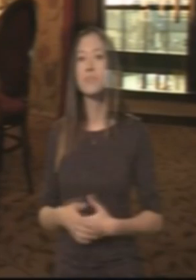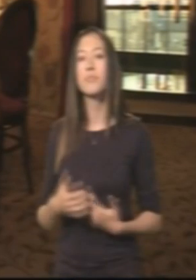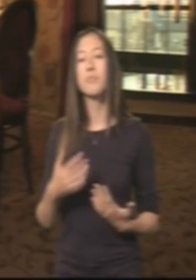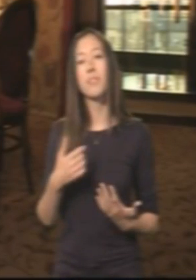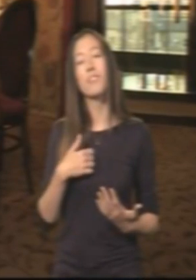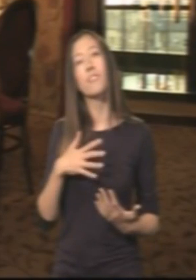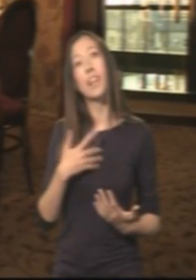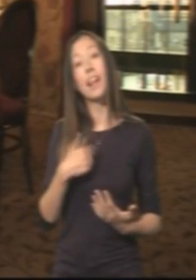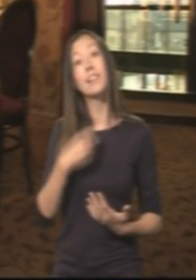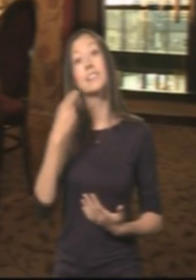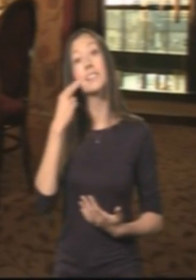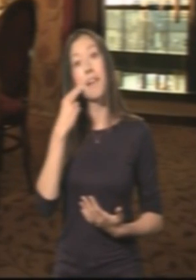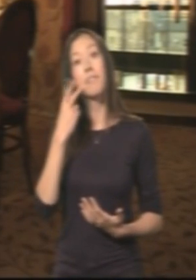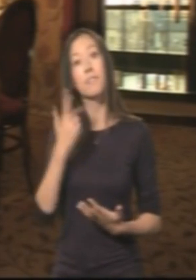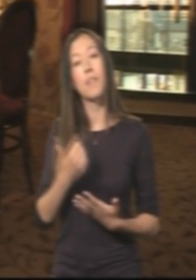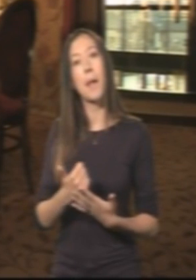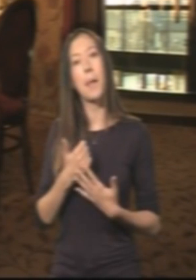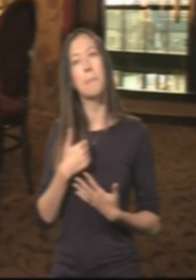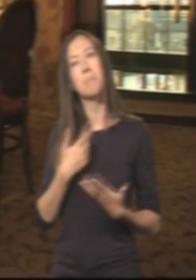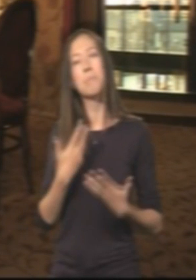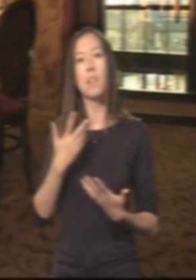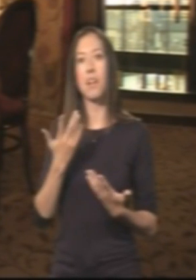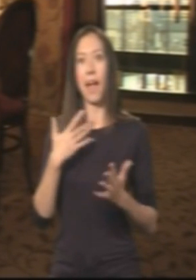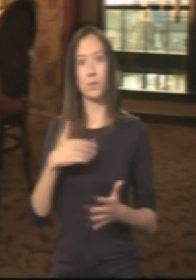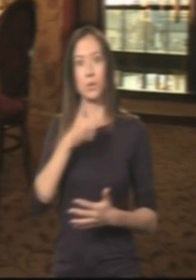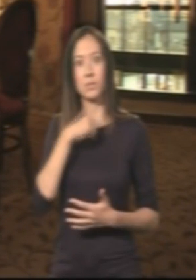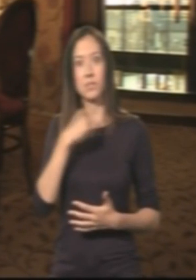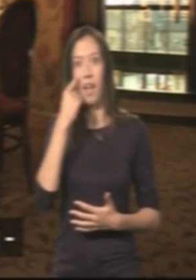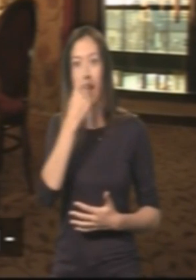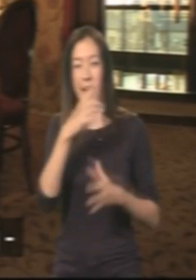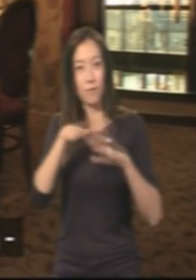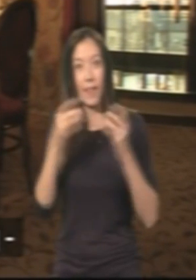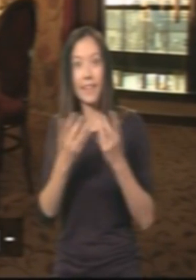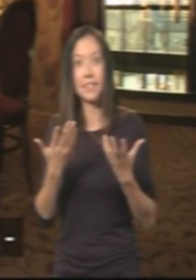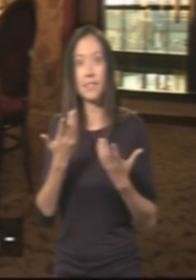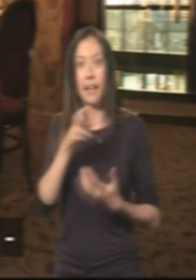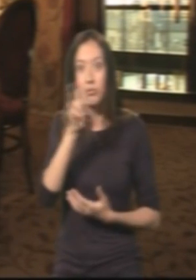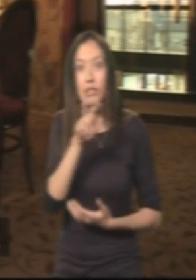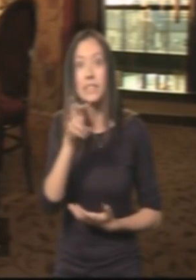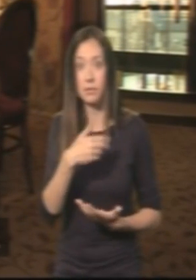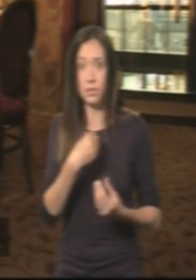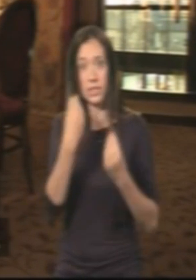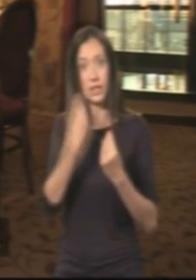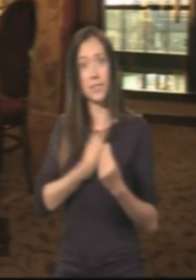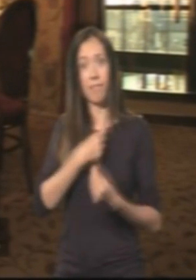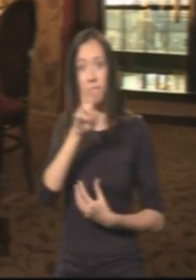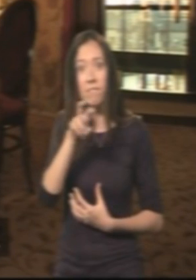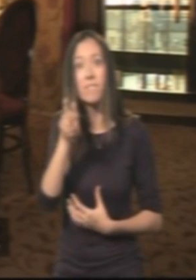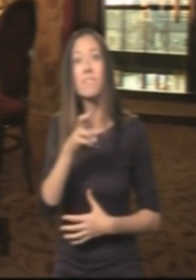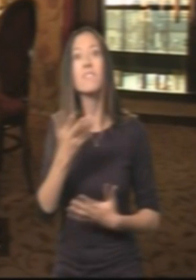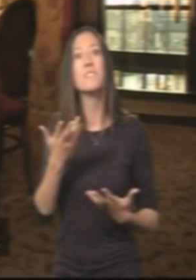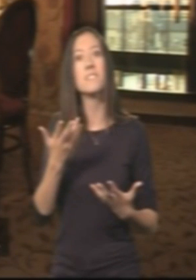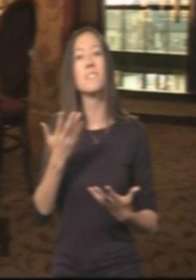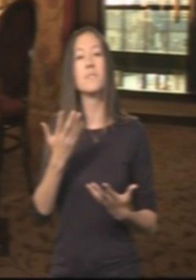I think my deafness has helped in a sense, as I have had to use my eyes for absolutely everything, from lip